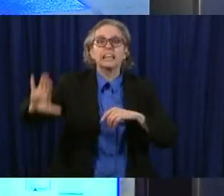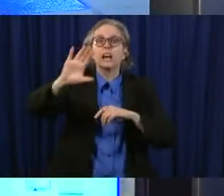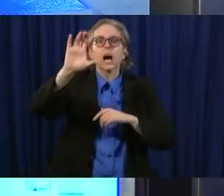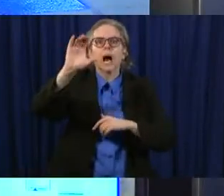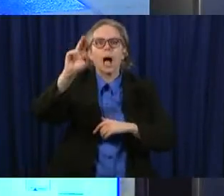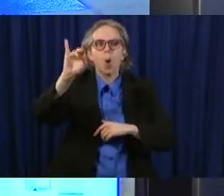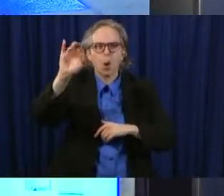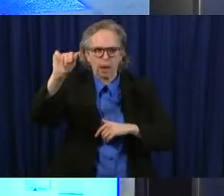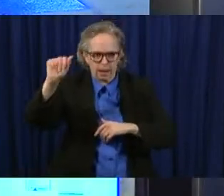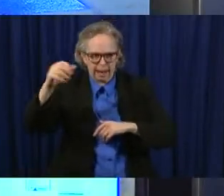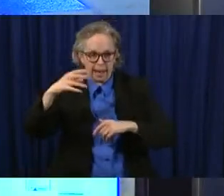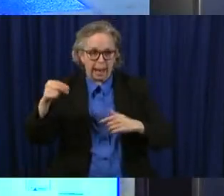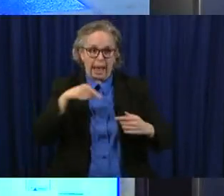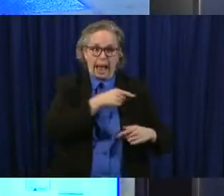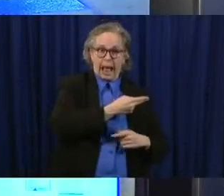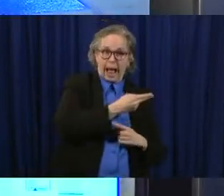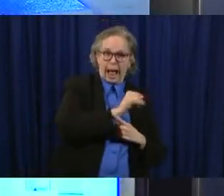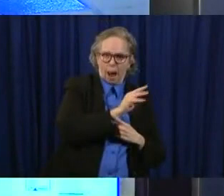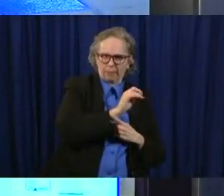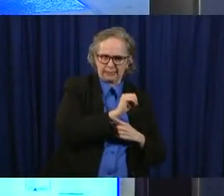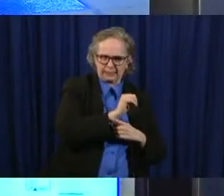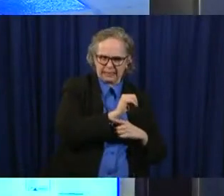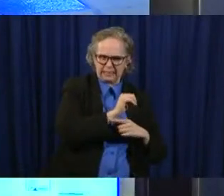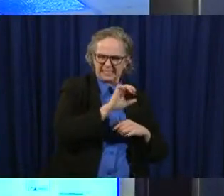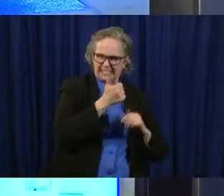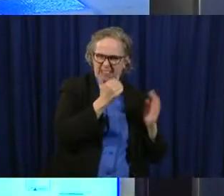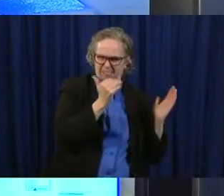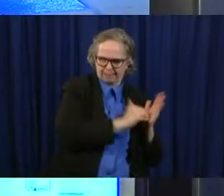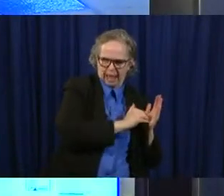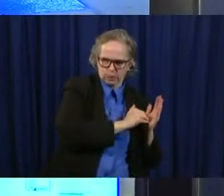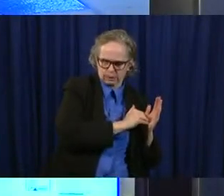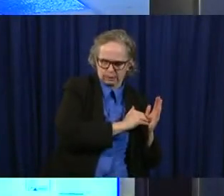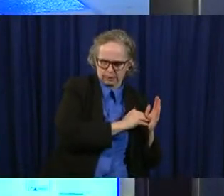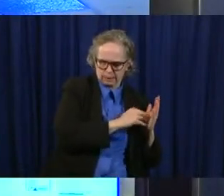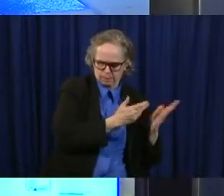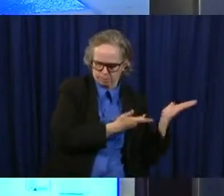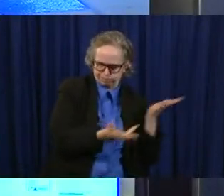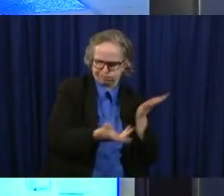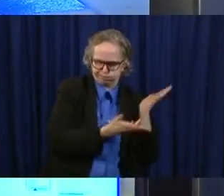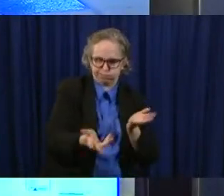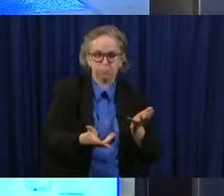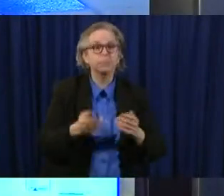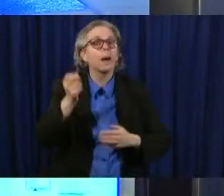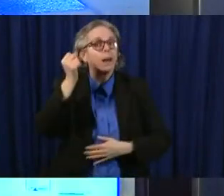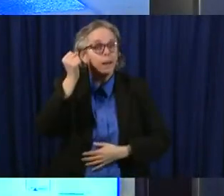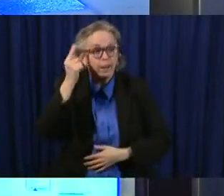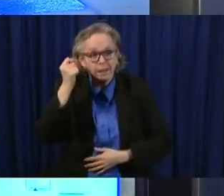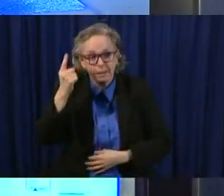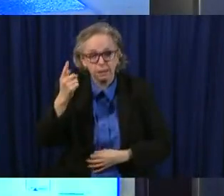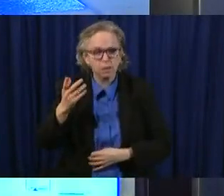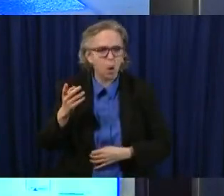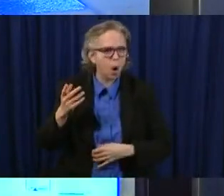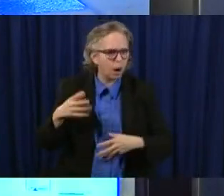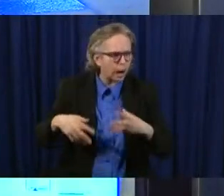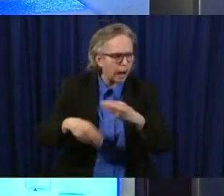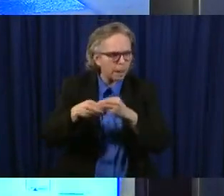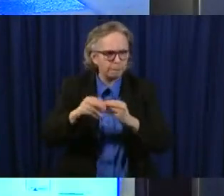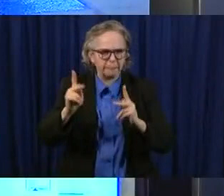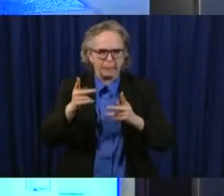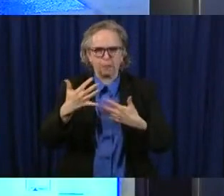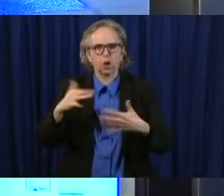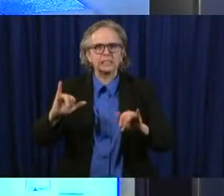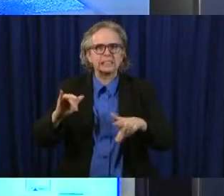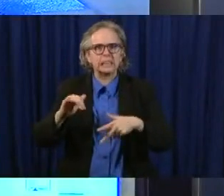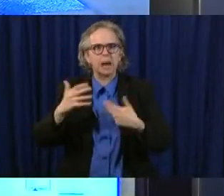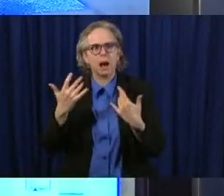like that all over the state and we're hearing that people are lining up in their cars uh to come and drop their ballots off at the secure drop box